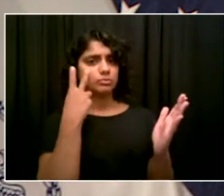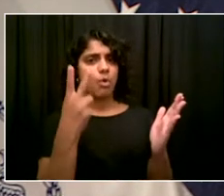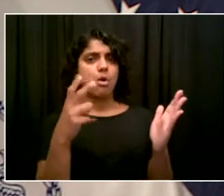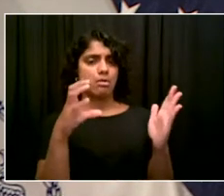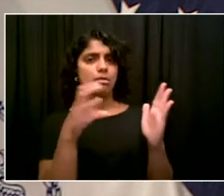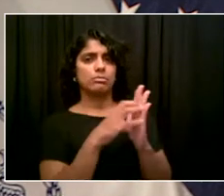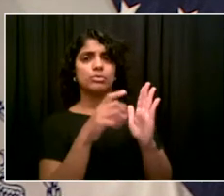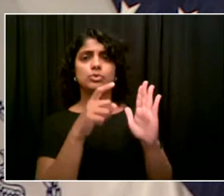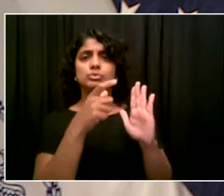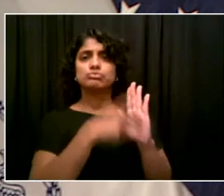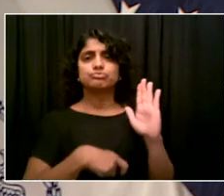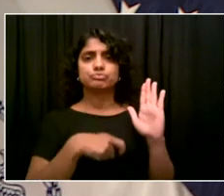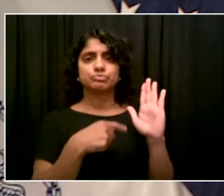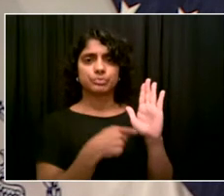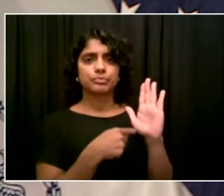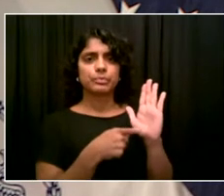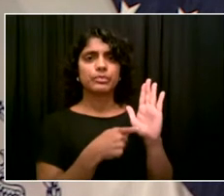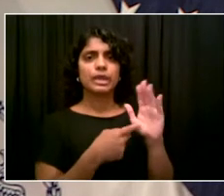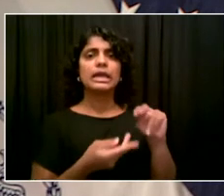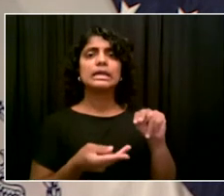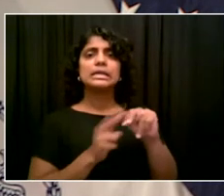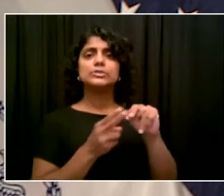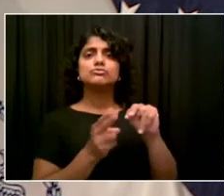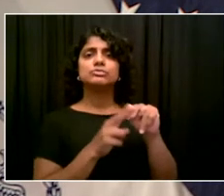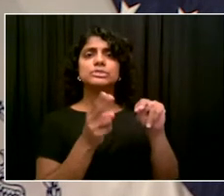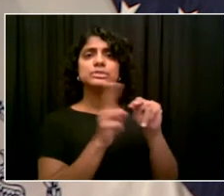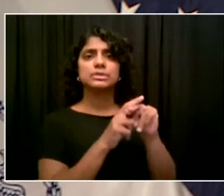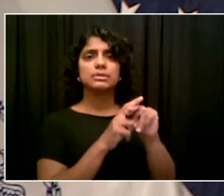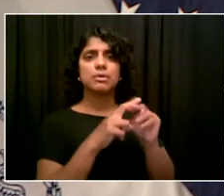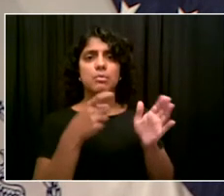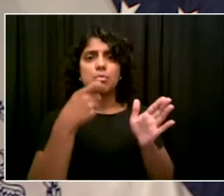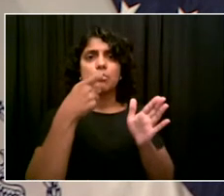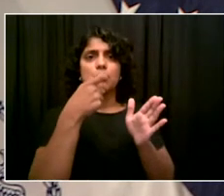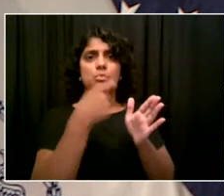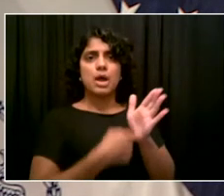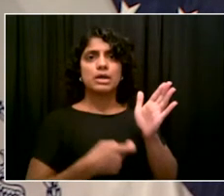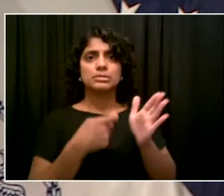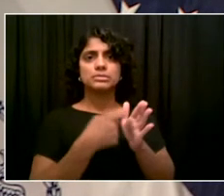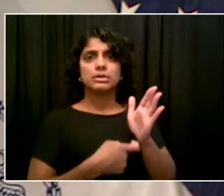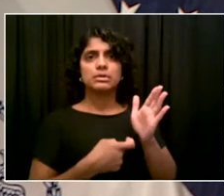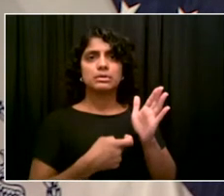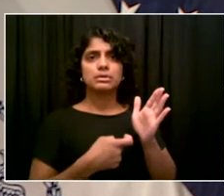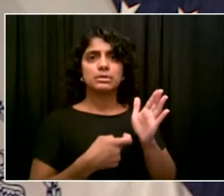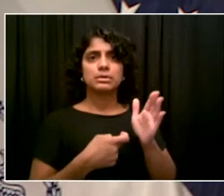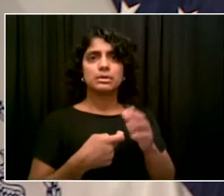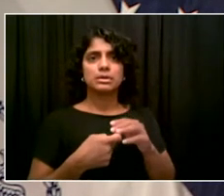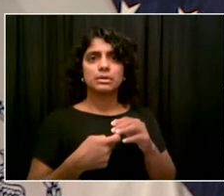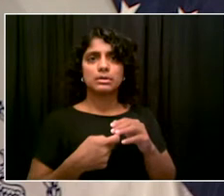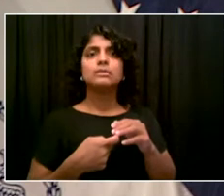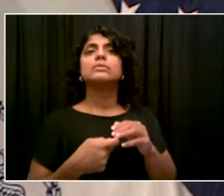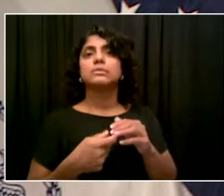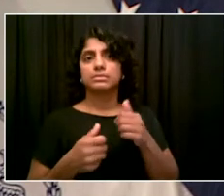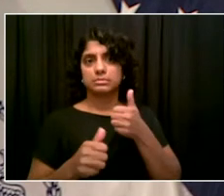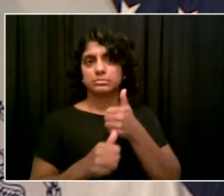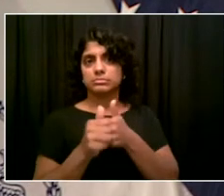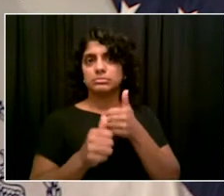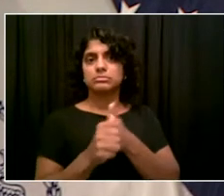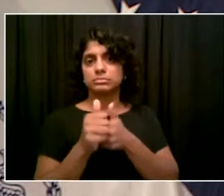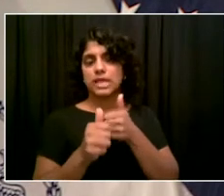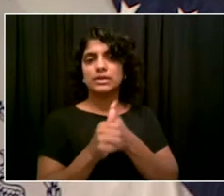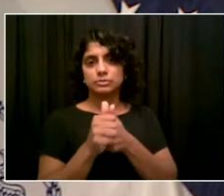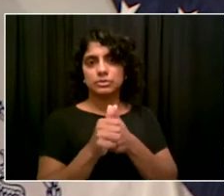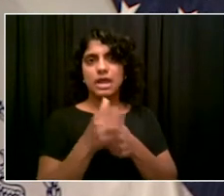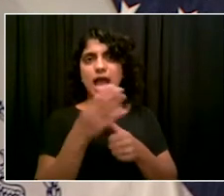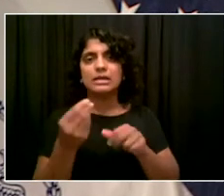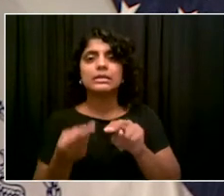up to $25,000 and increased oversight. And also in 2016, DOB introduced reforms to decrease